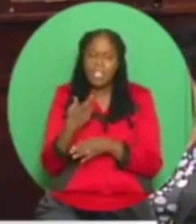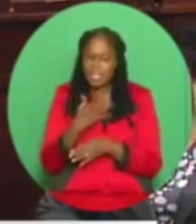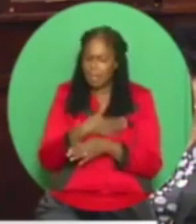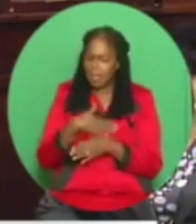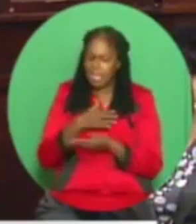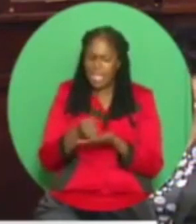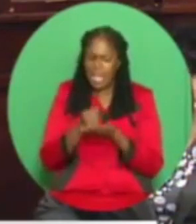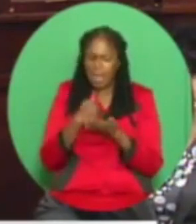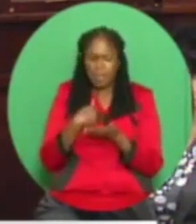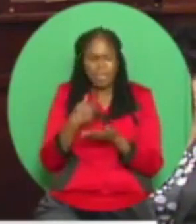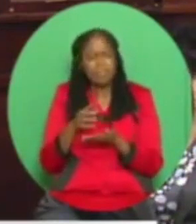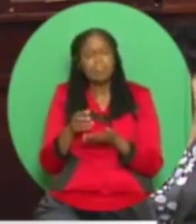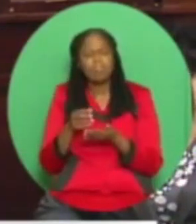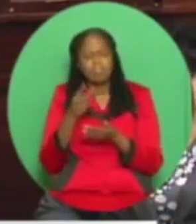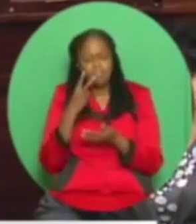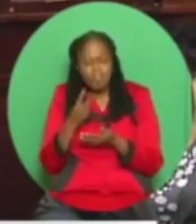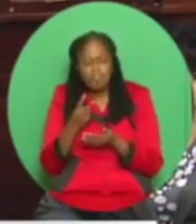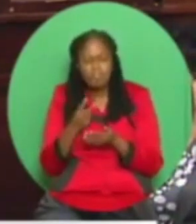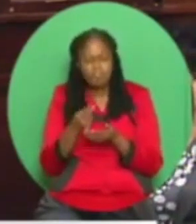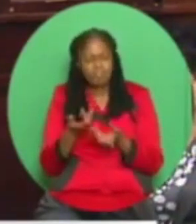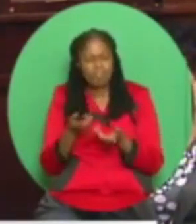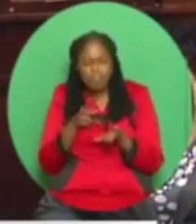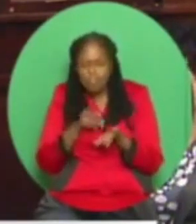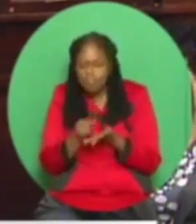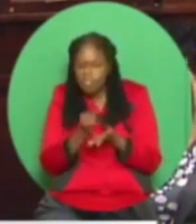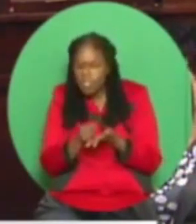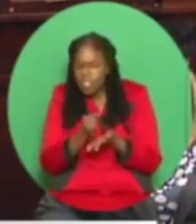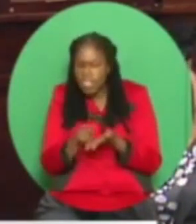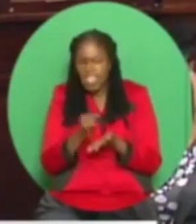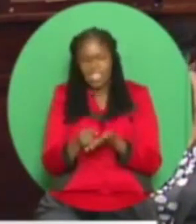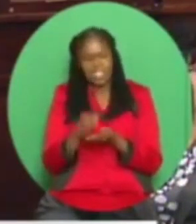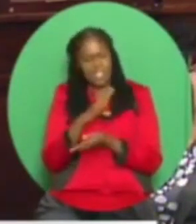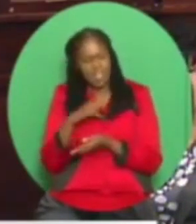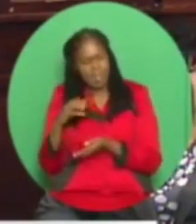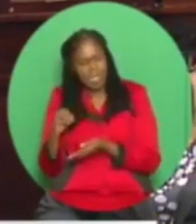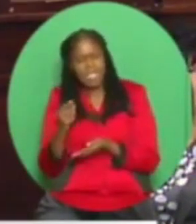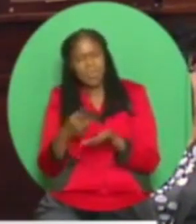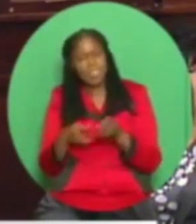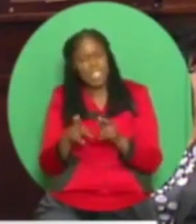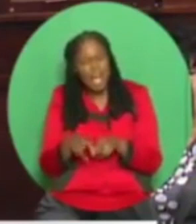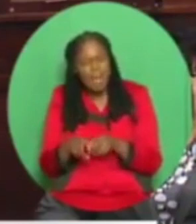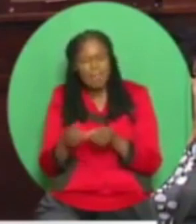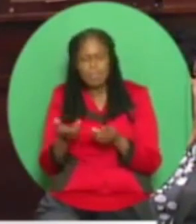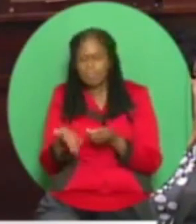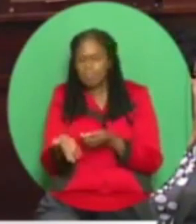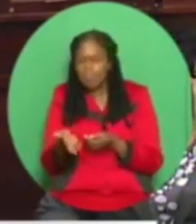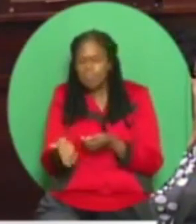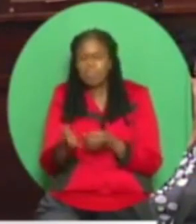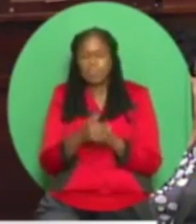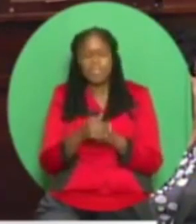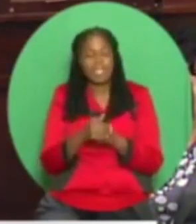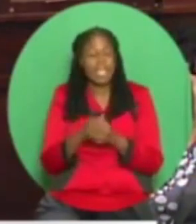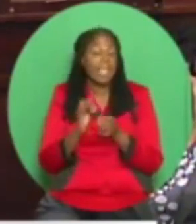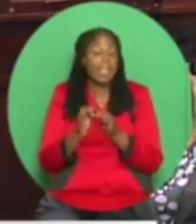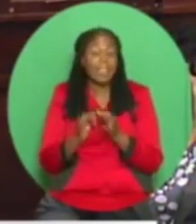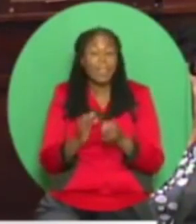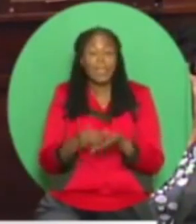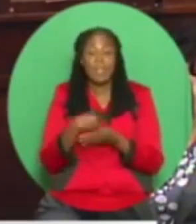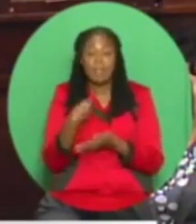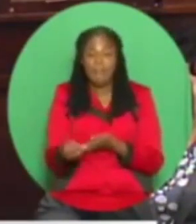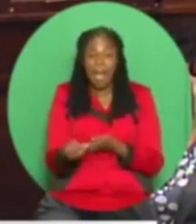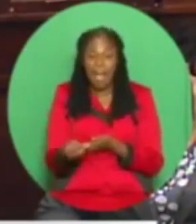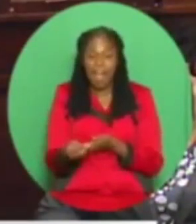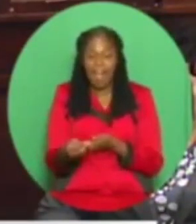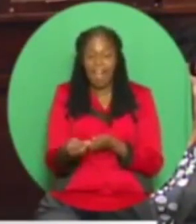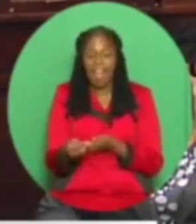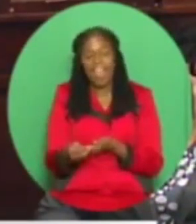and I prat in Nederland, but I asked them to please tell me what is happening with this company, because normally if you're going to buy a refinery, you